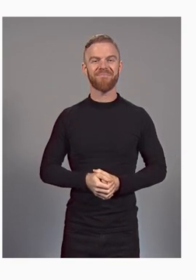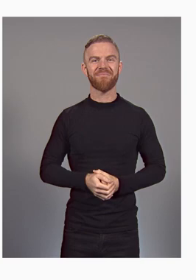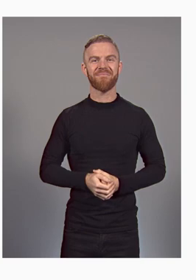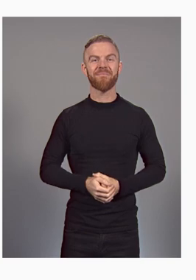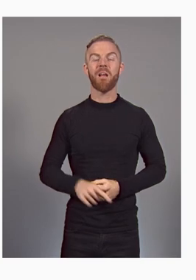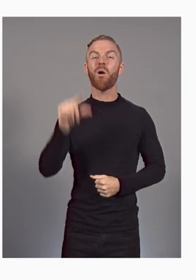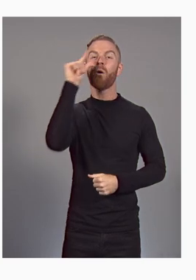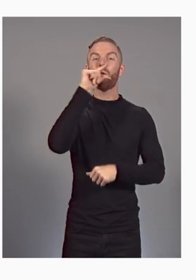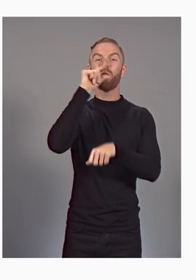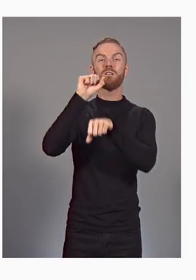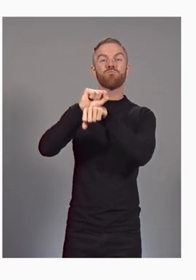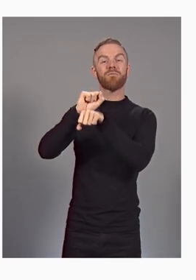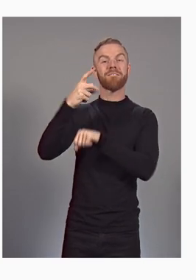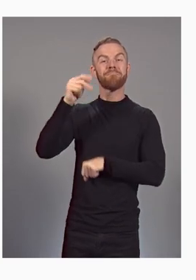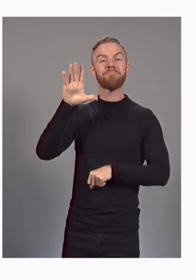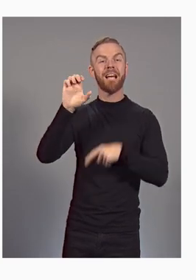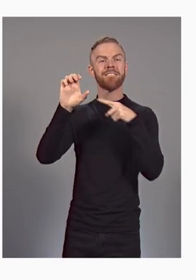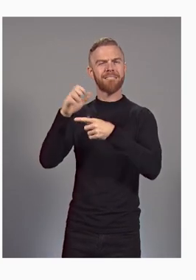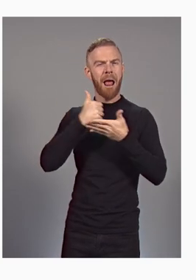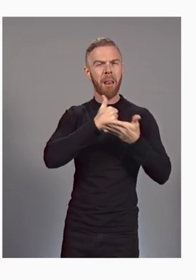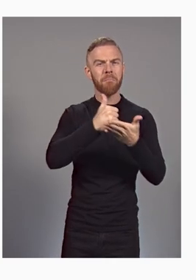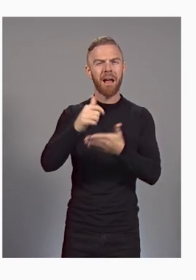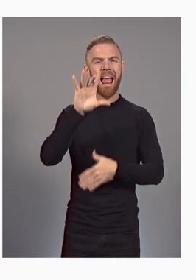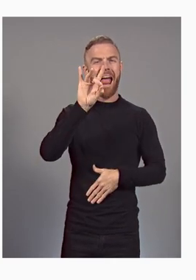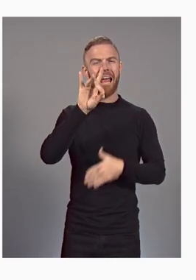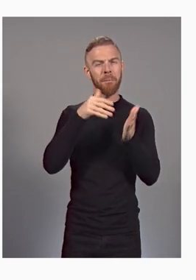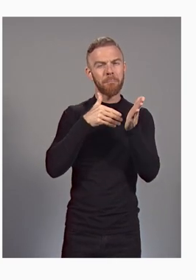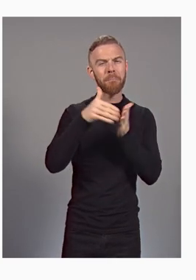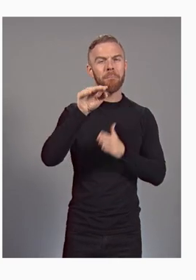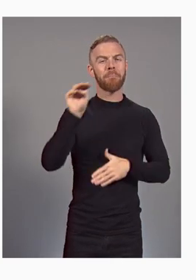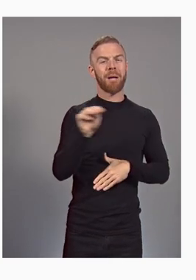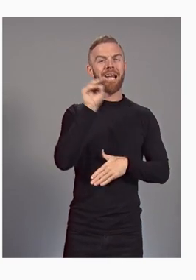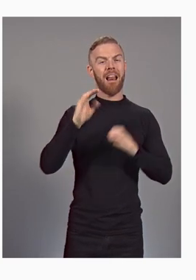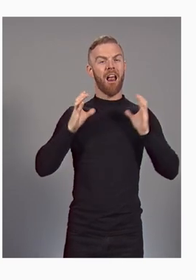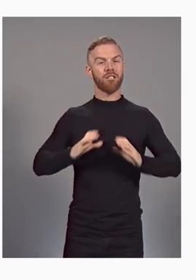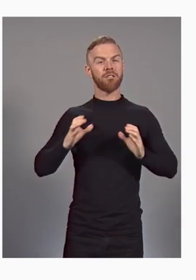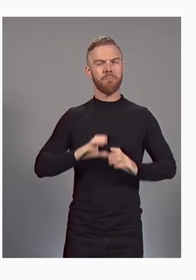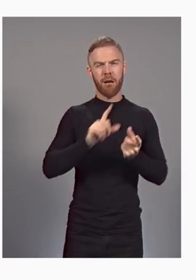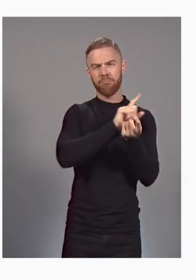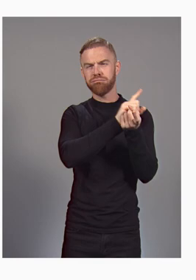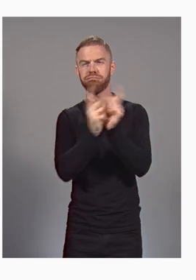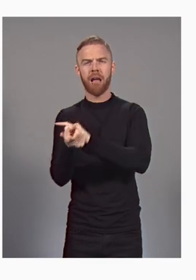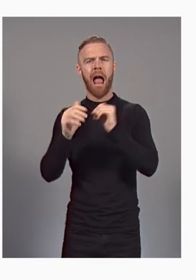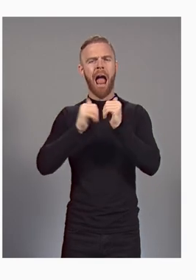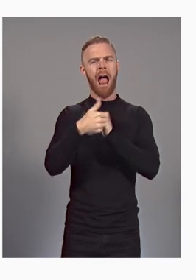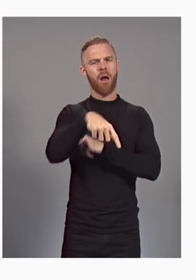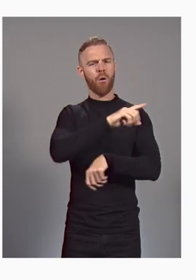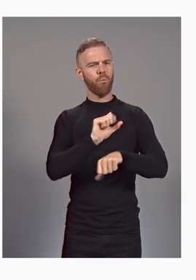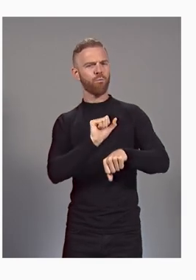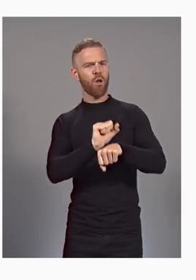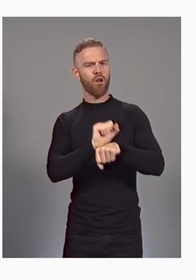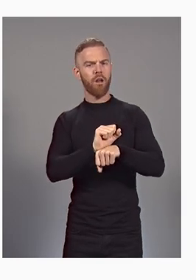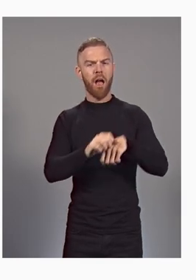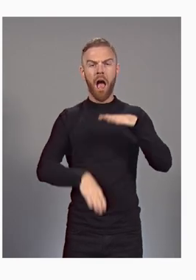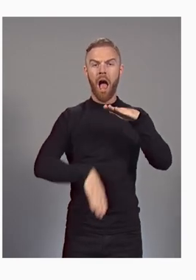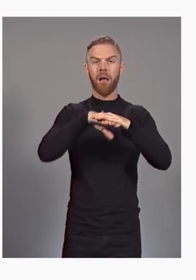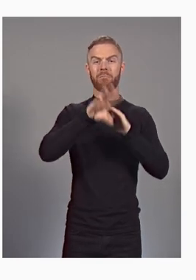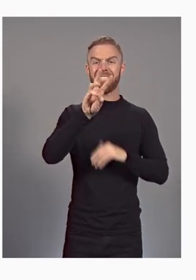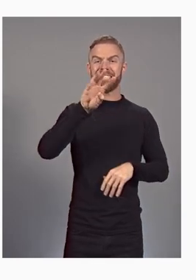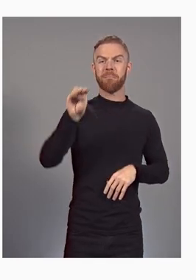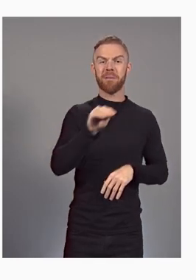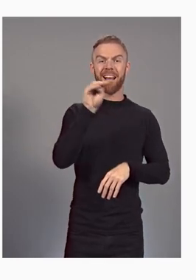Google Workspace today helps 8 million customers to transform the way they work,